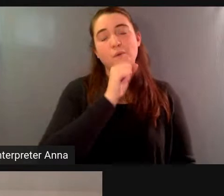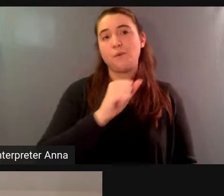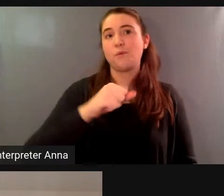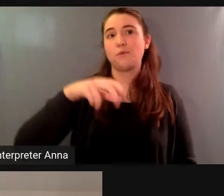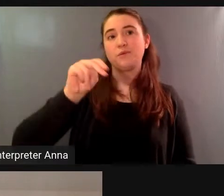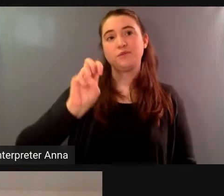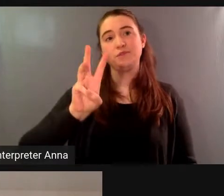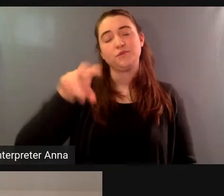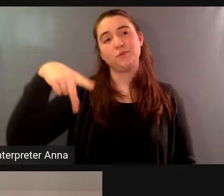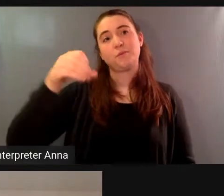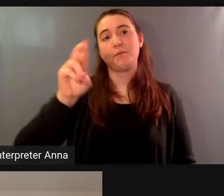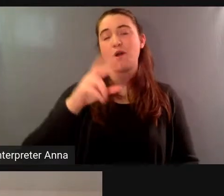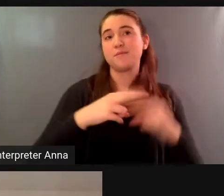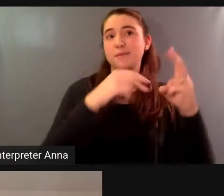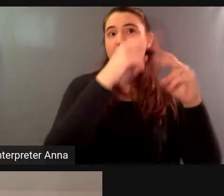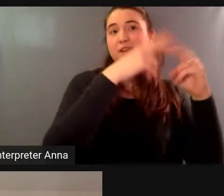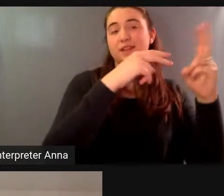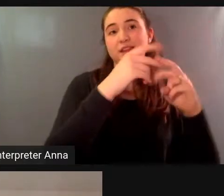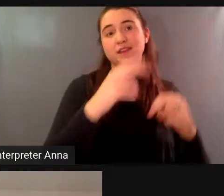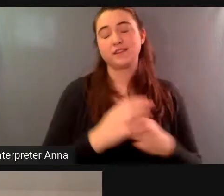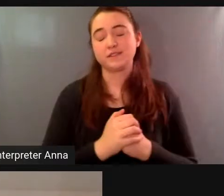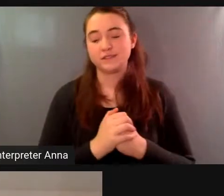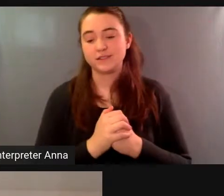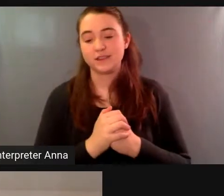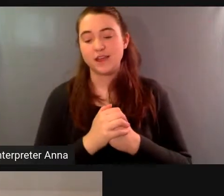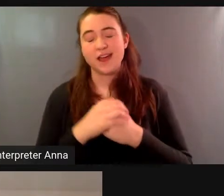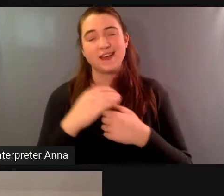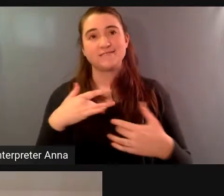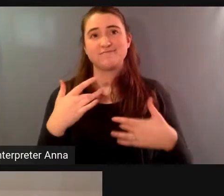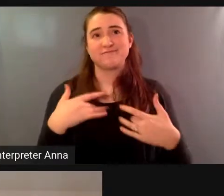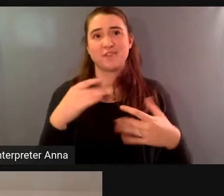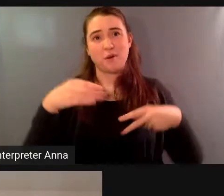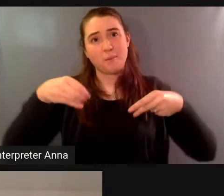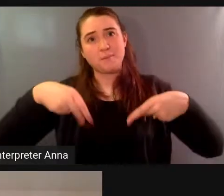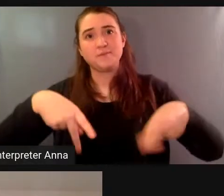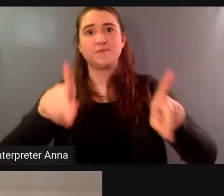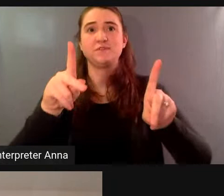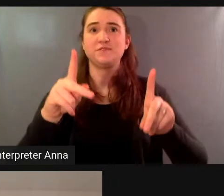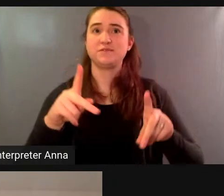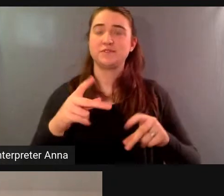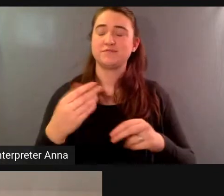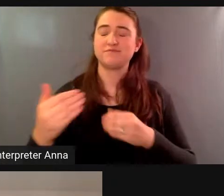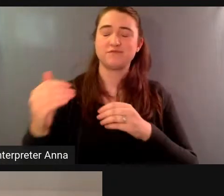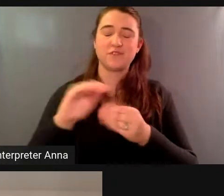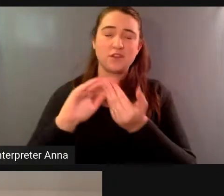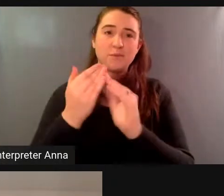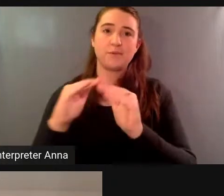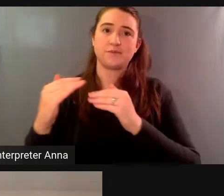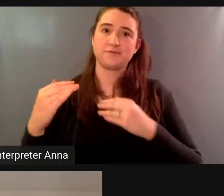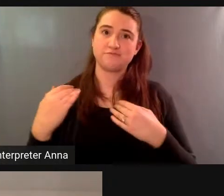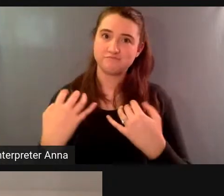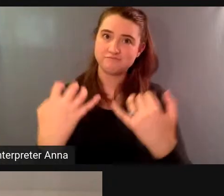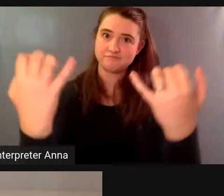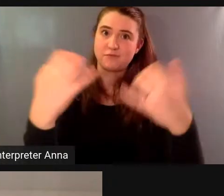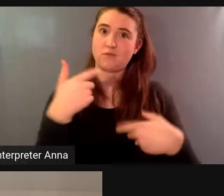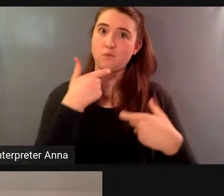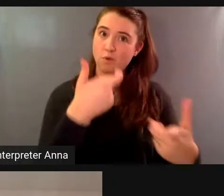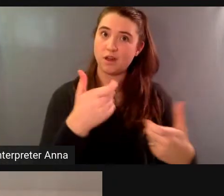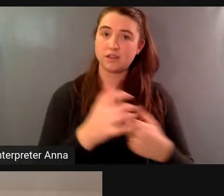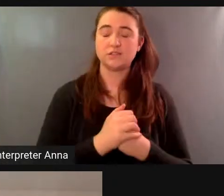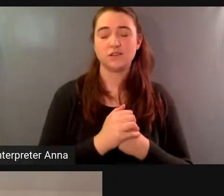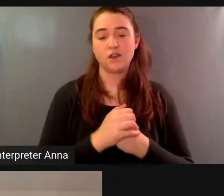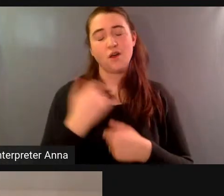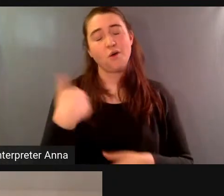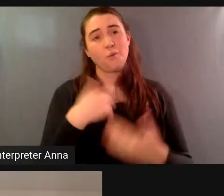films on the grounds of newport polo and in many public parks and uh on beaches um we are hoping this summer to be able to